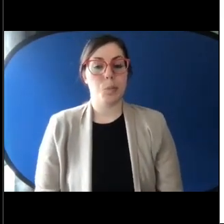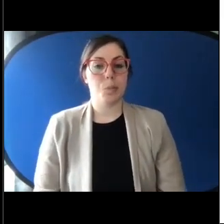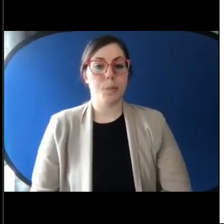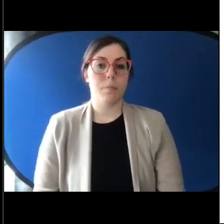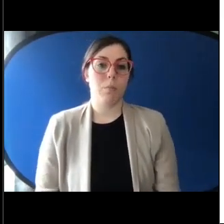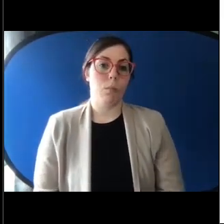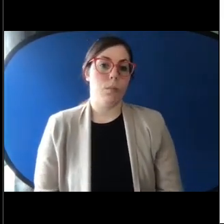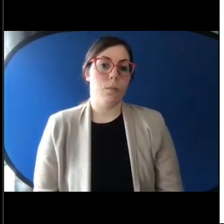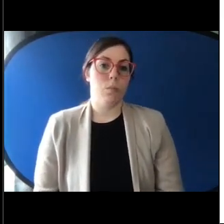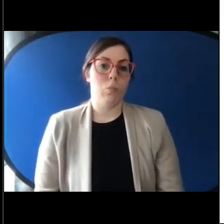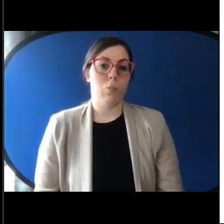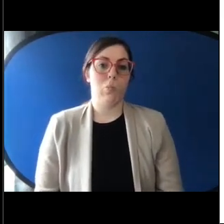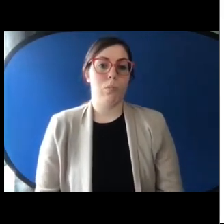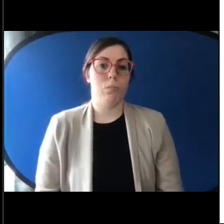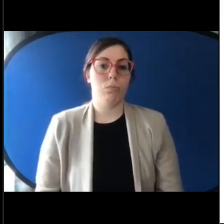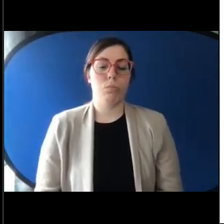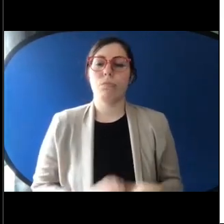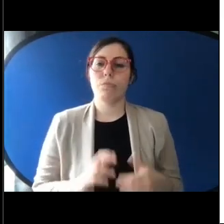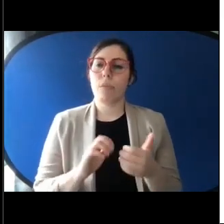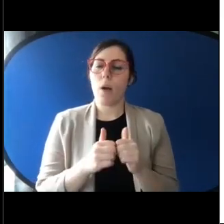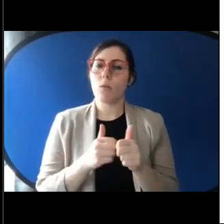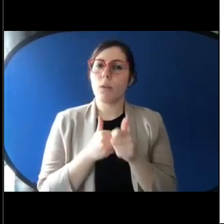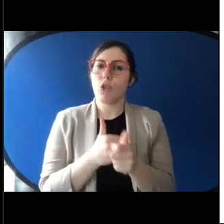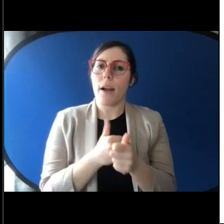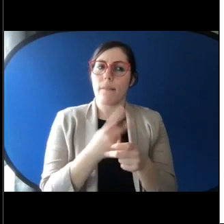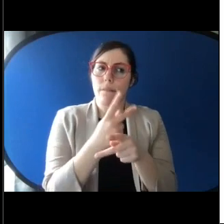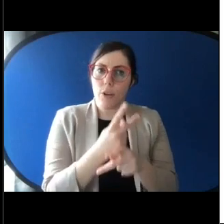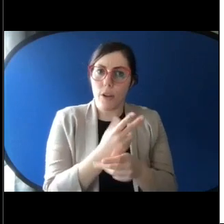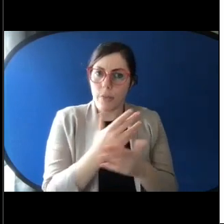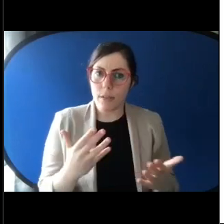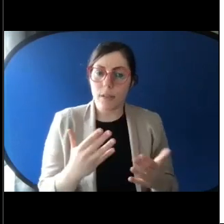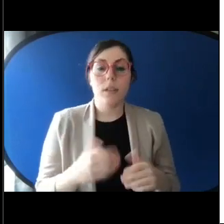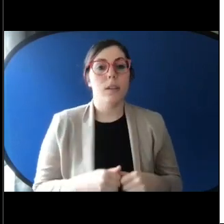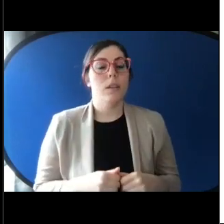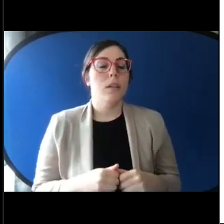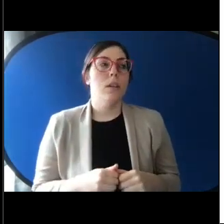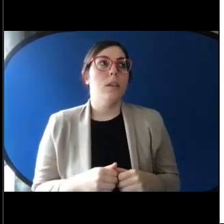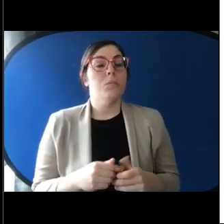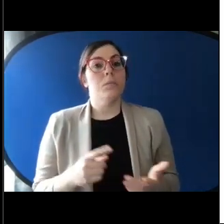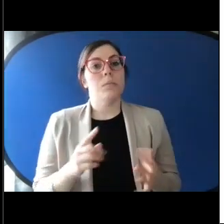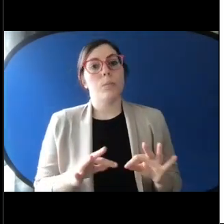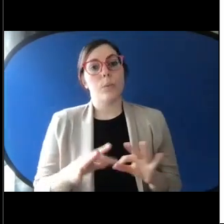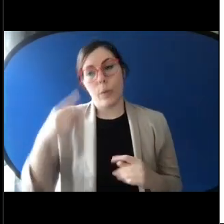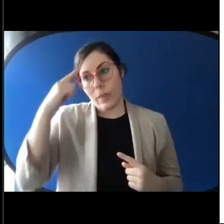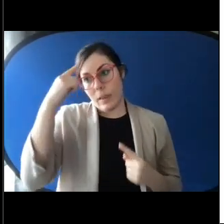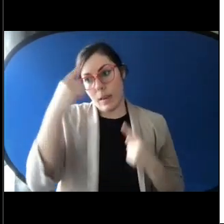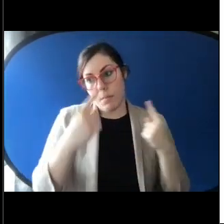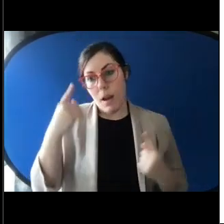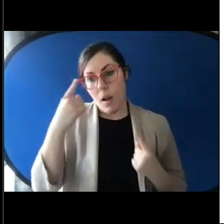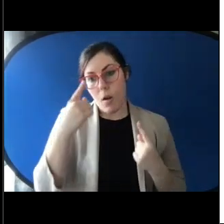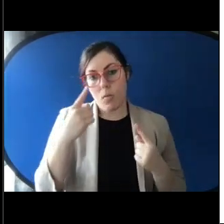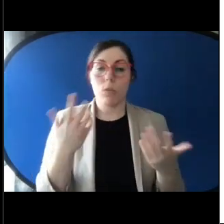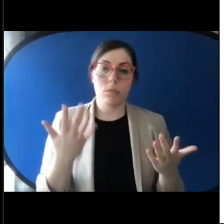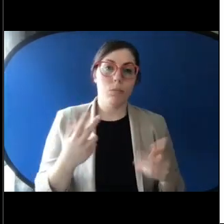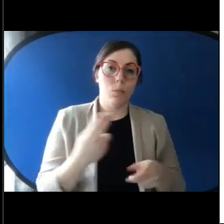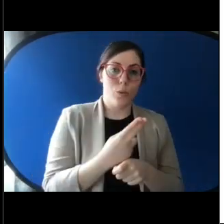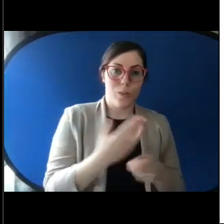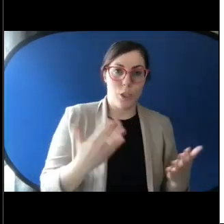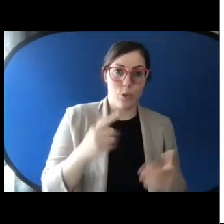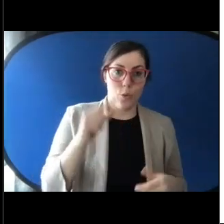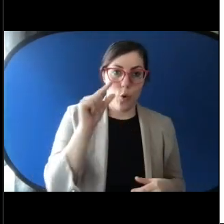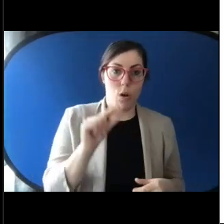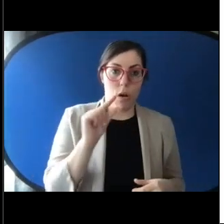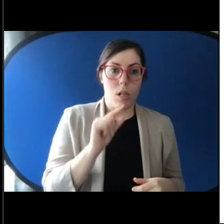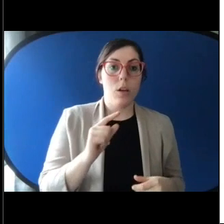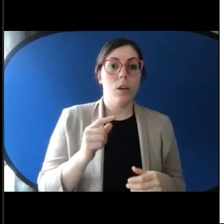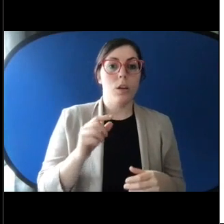So how do we keep track and figure this stuff out? So the top level thing to think about that we use at Google is something called the Software Package